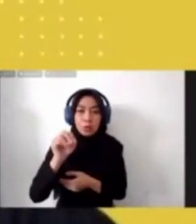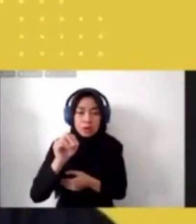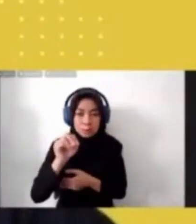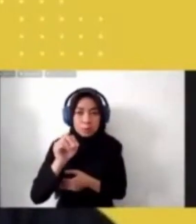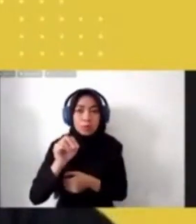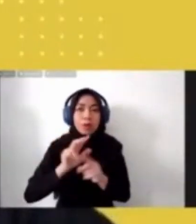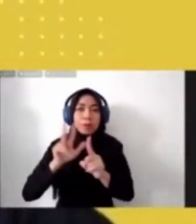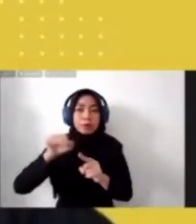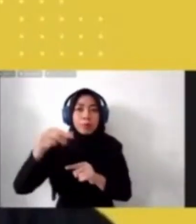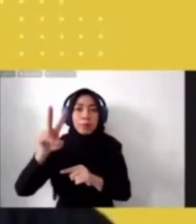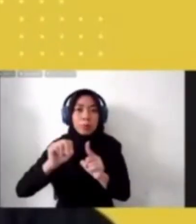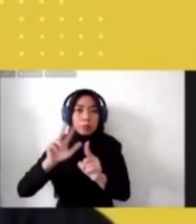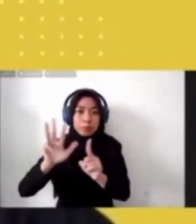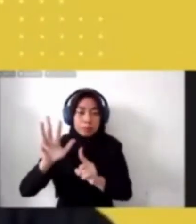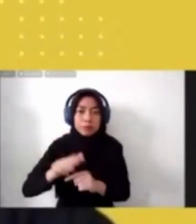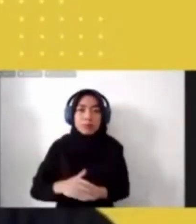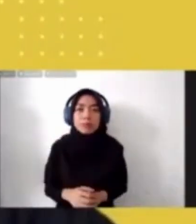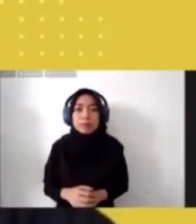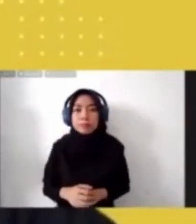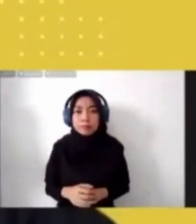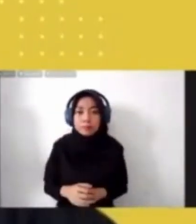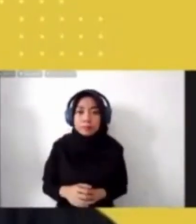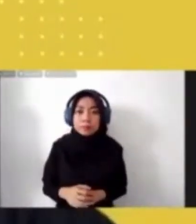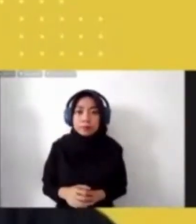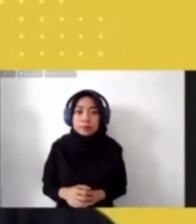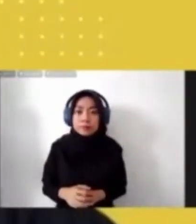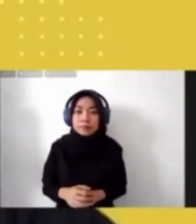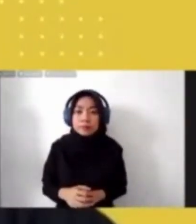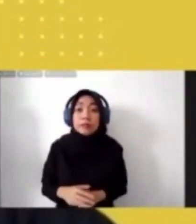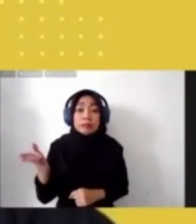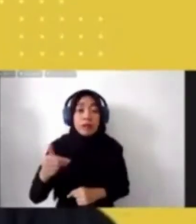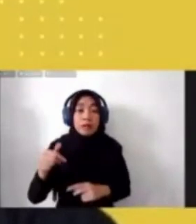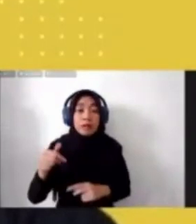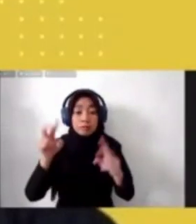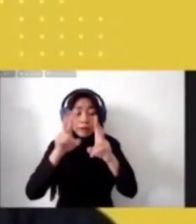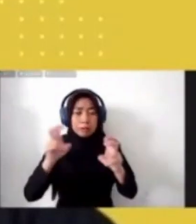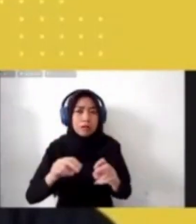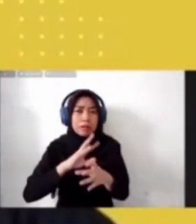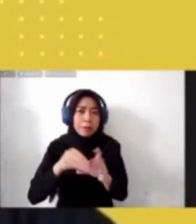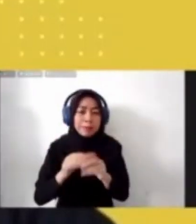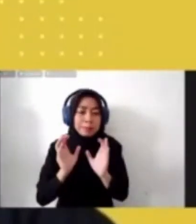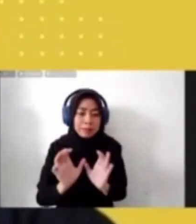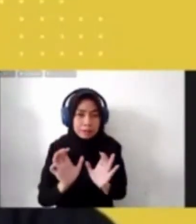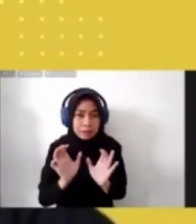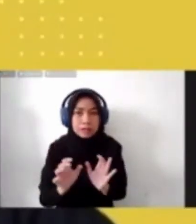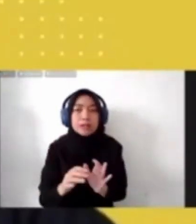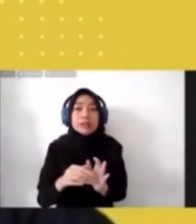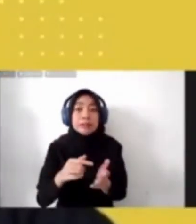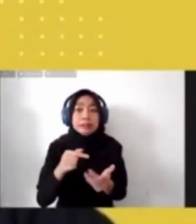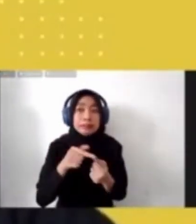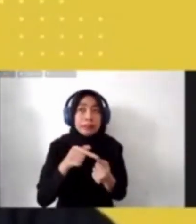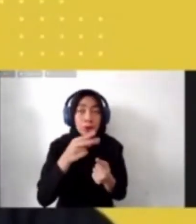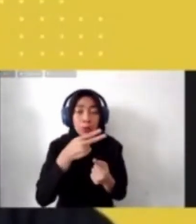And Dr. Hujatnika, who has been involved in several research projects of Indonesian and Southeast Asian art,